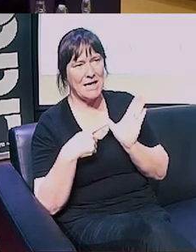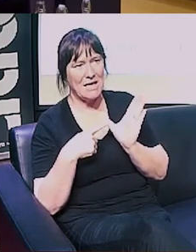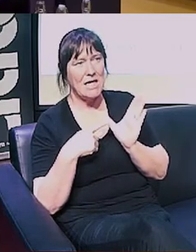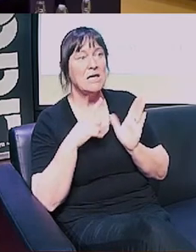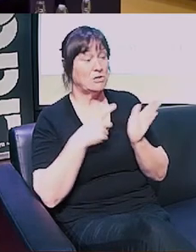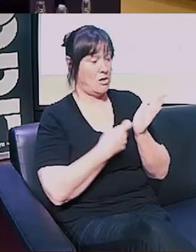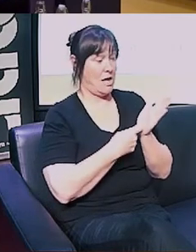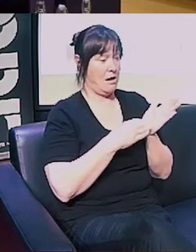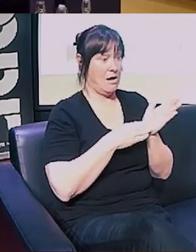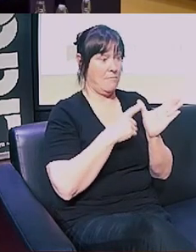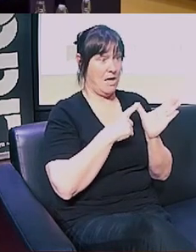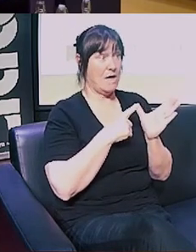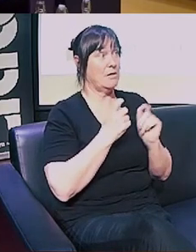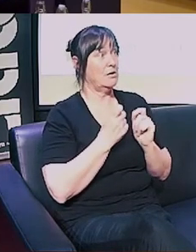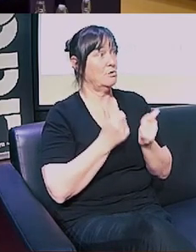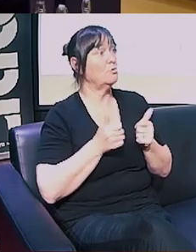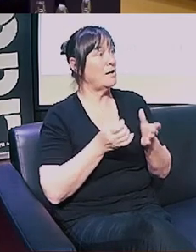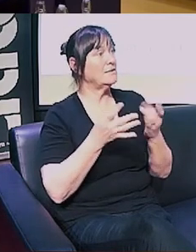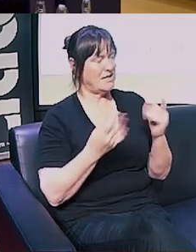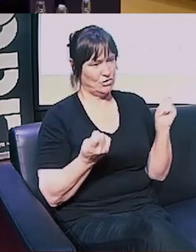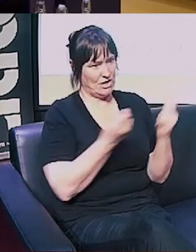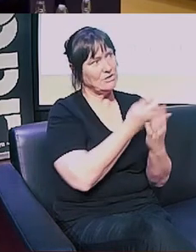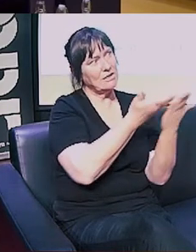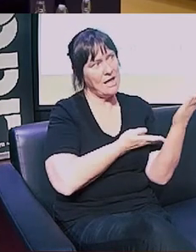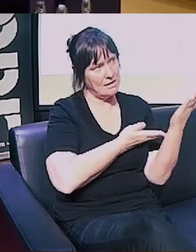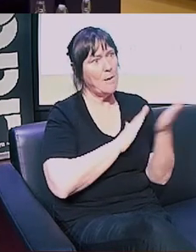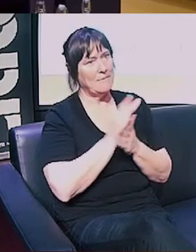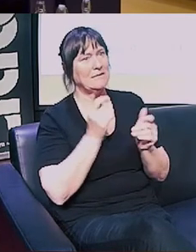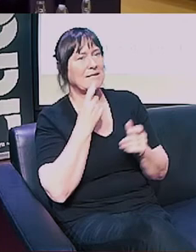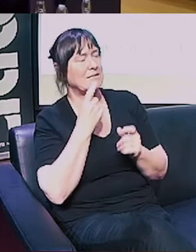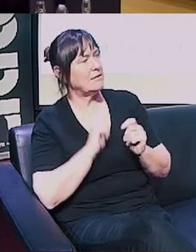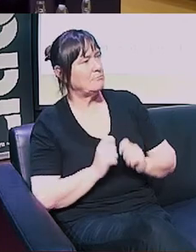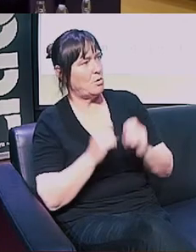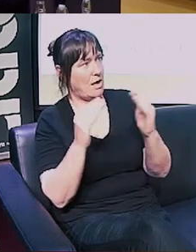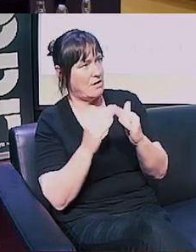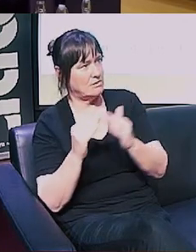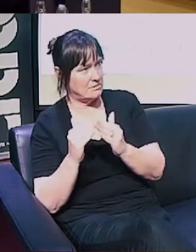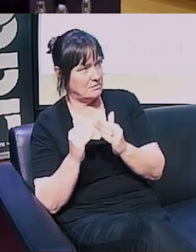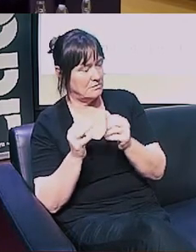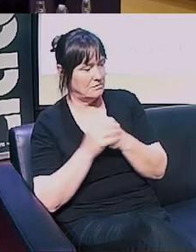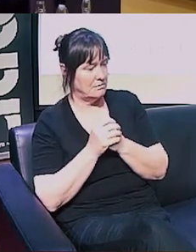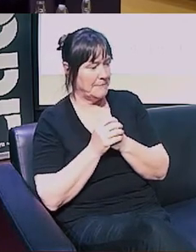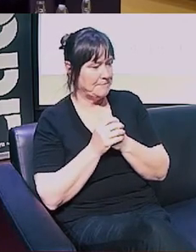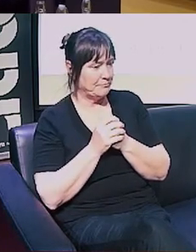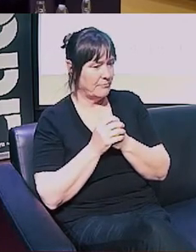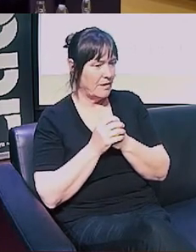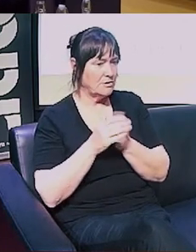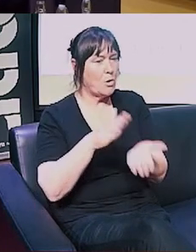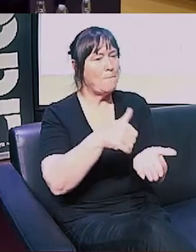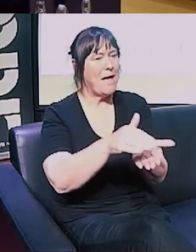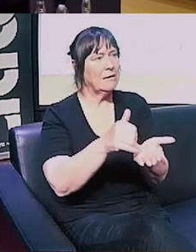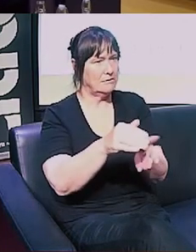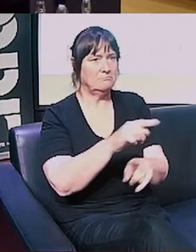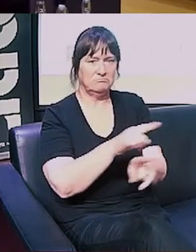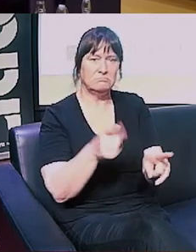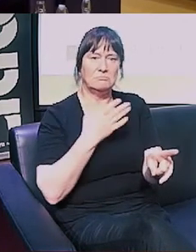replacing the RMA is a great way to start building houses because the market was already indicating that they want to build X number of houses